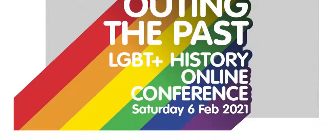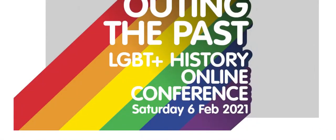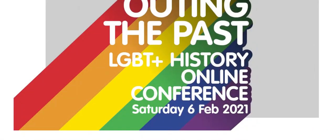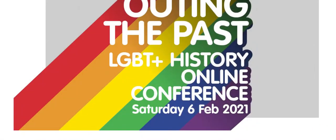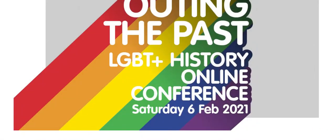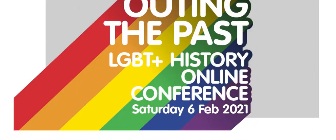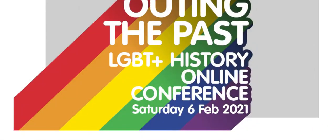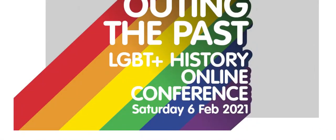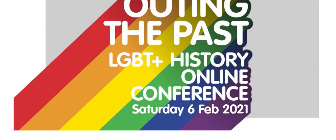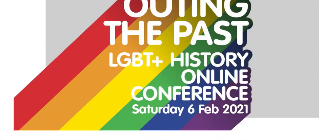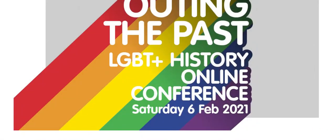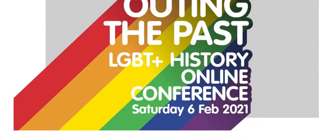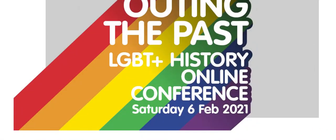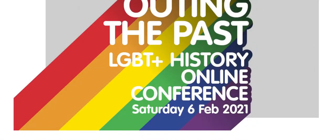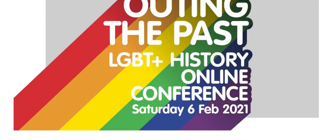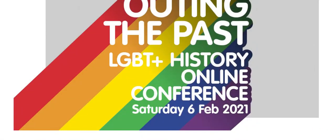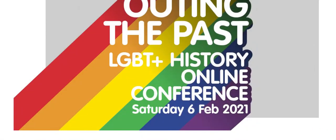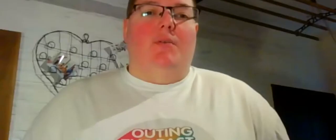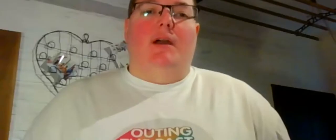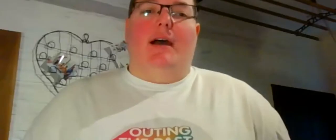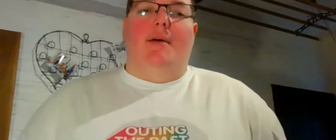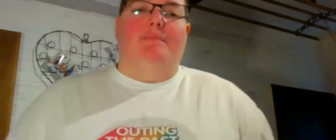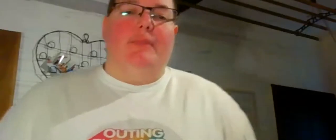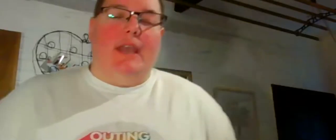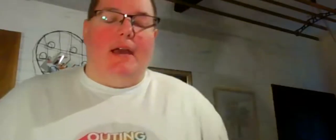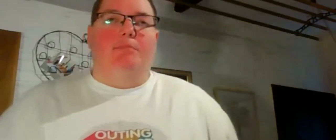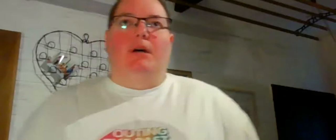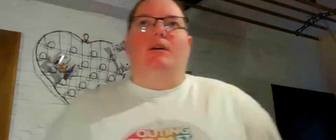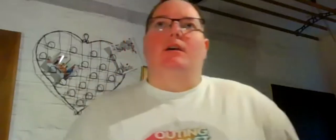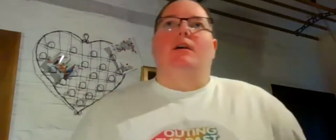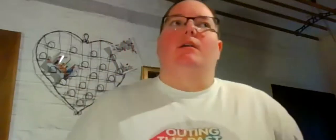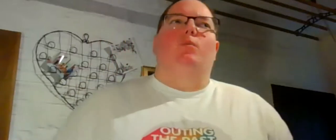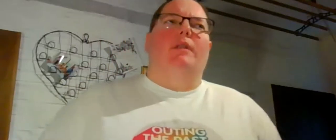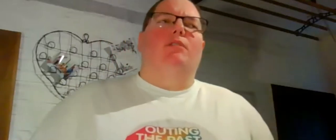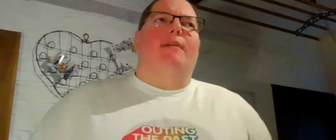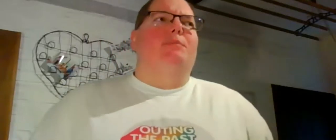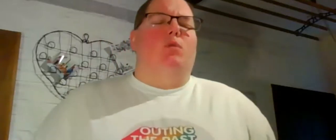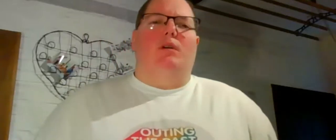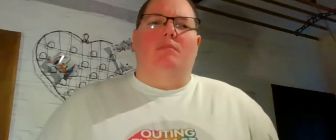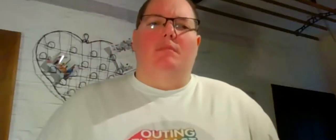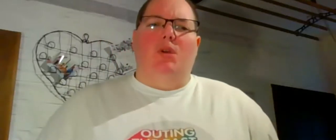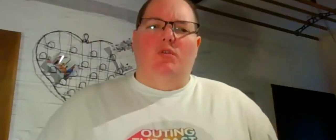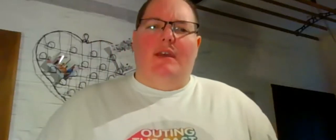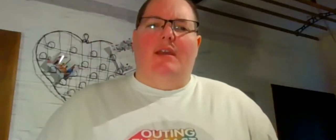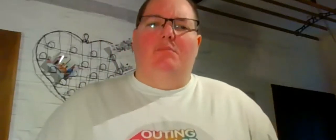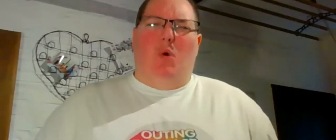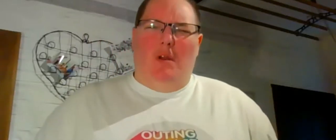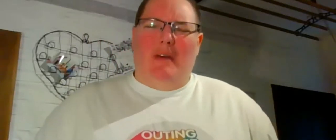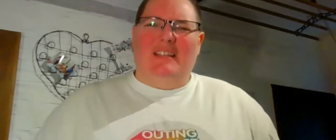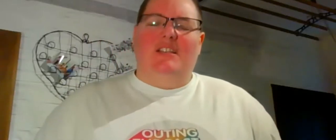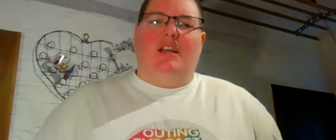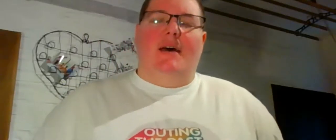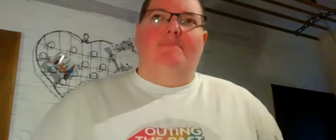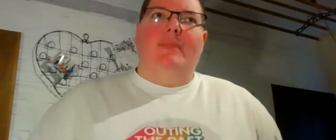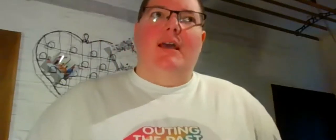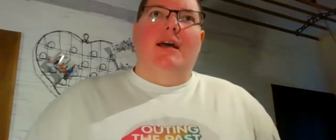Wow. I haven't actually seen that video yet, but what an incredible and moving and important